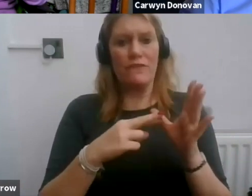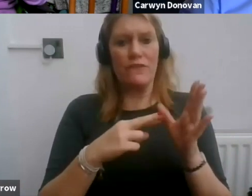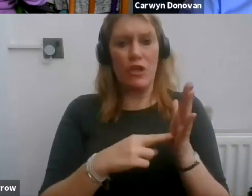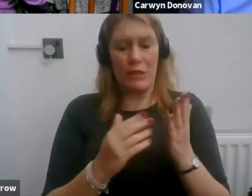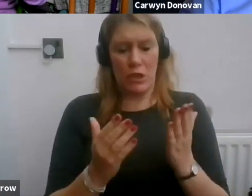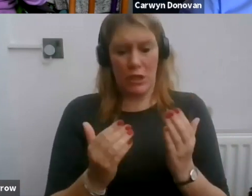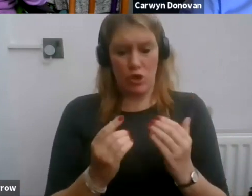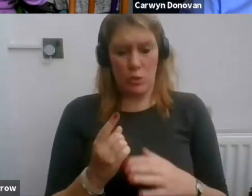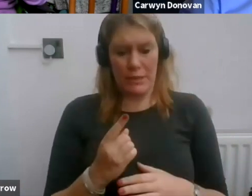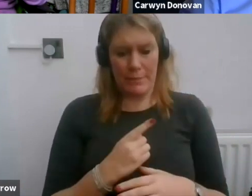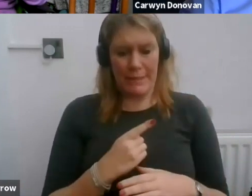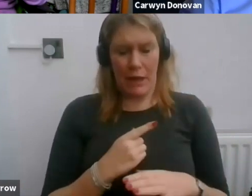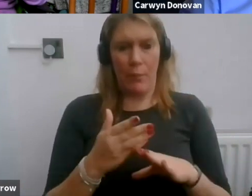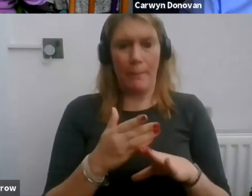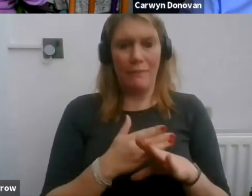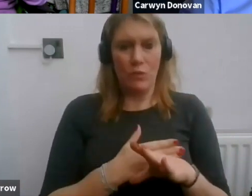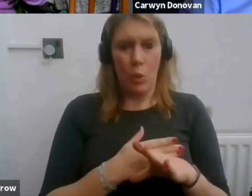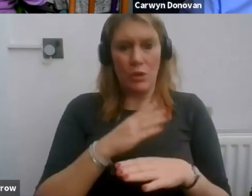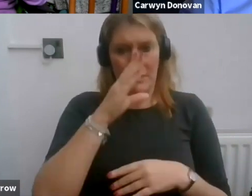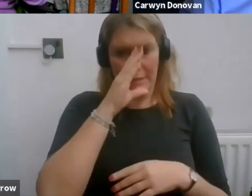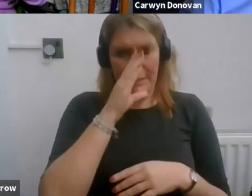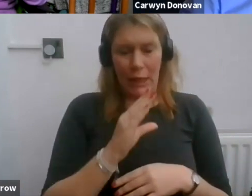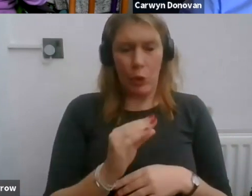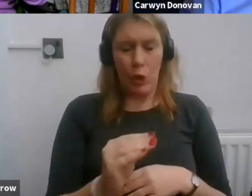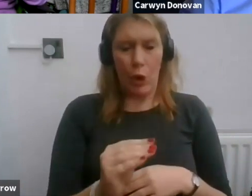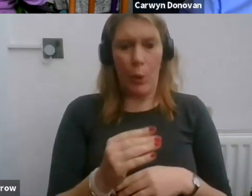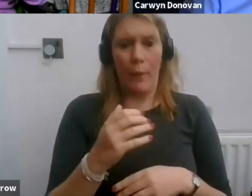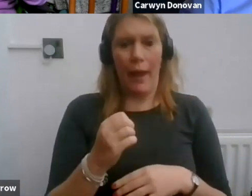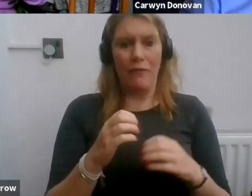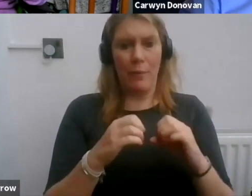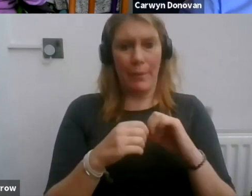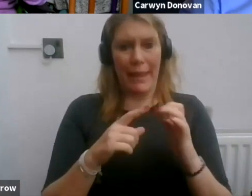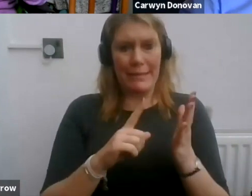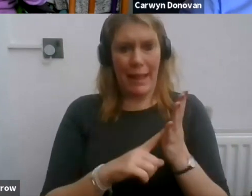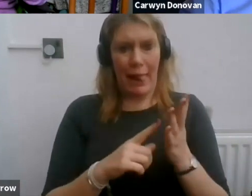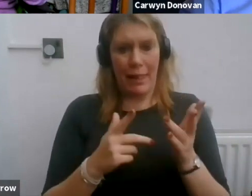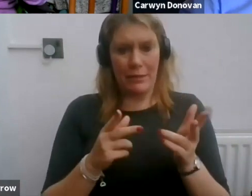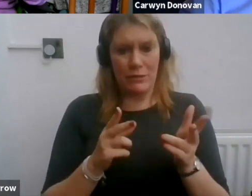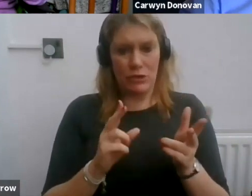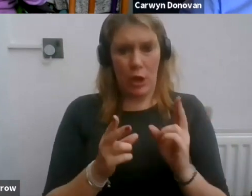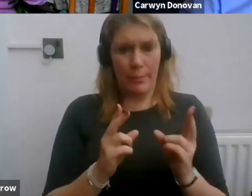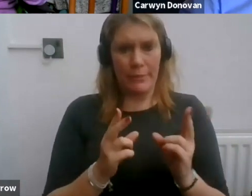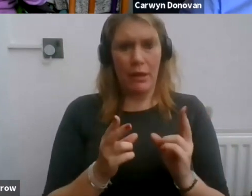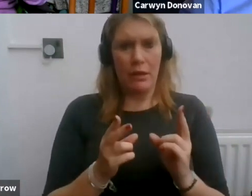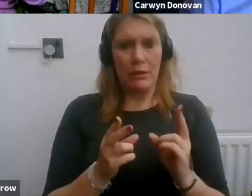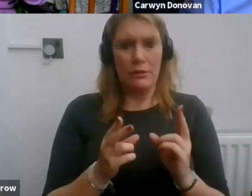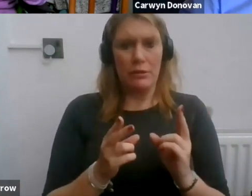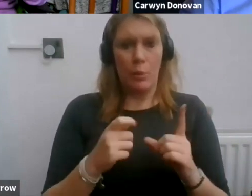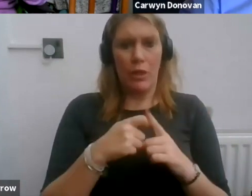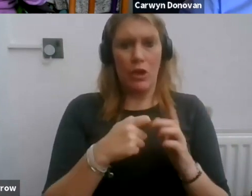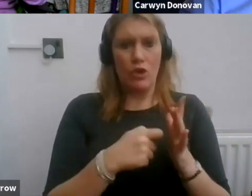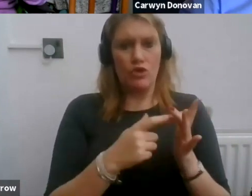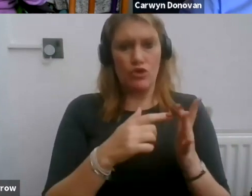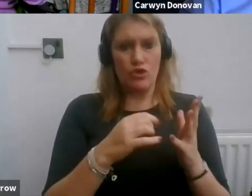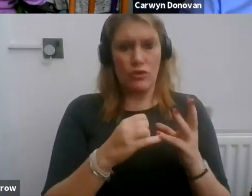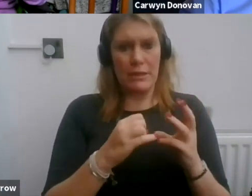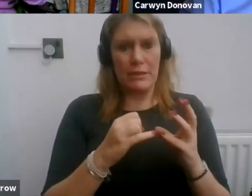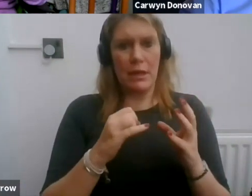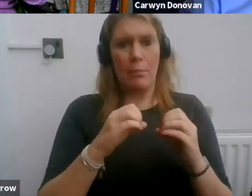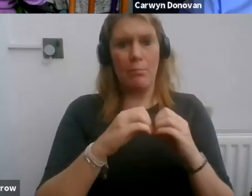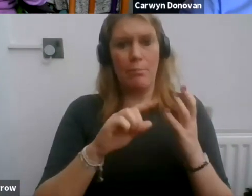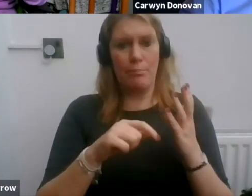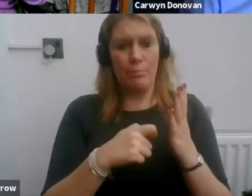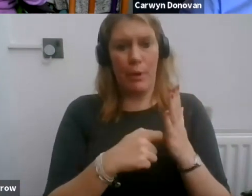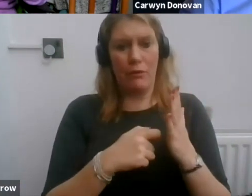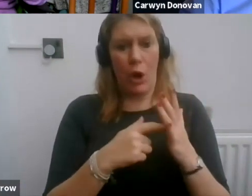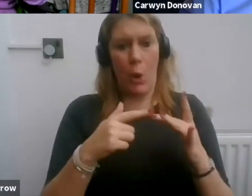a little bit of housekeeping. We have British Sign Language Interpretation with Chris Burrow. We have